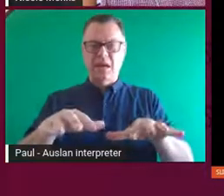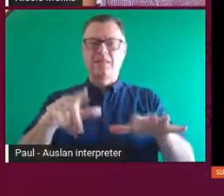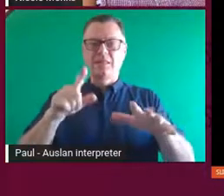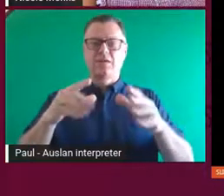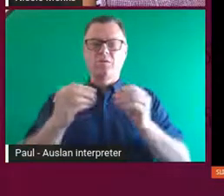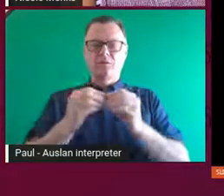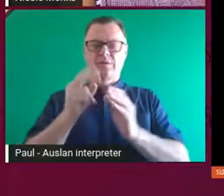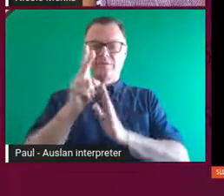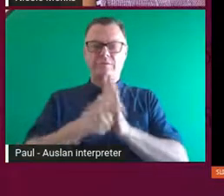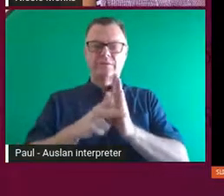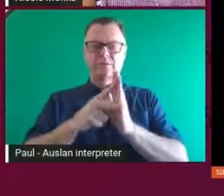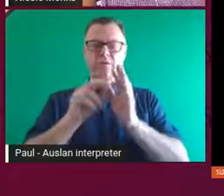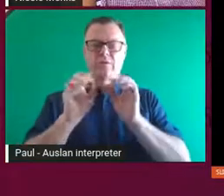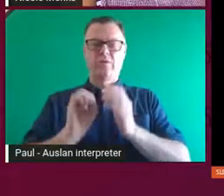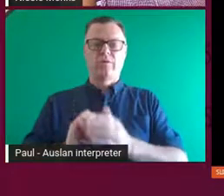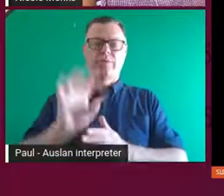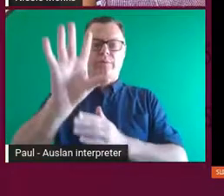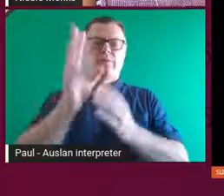amazing.